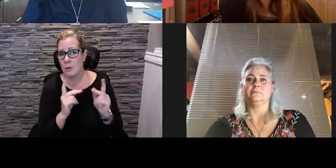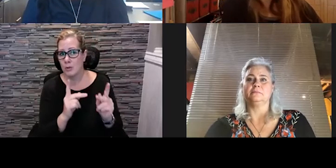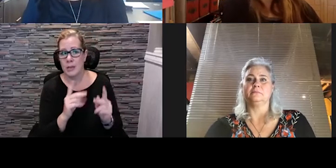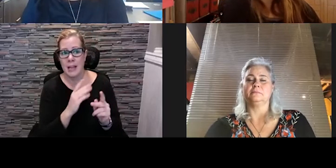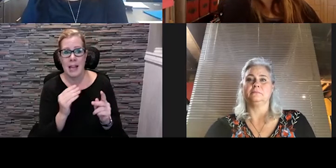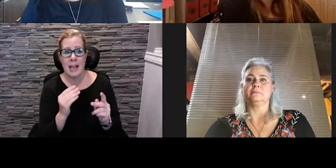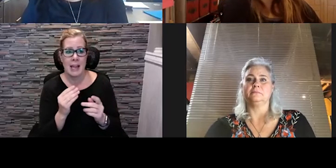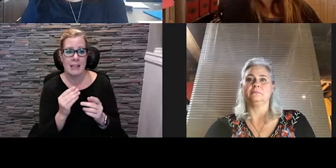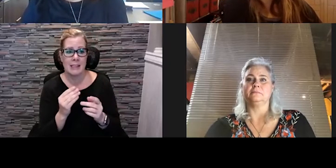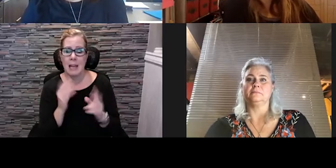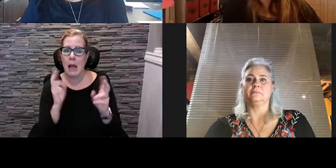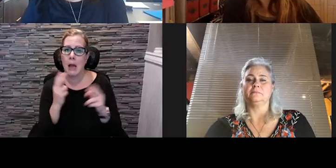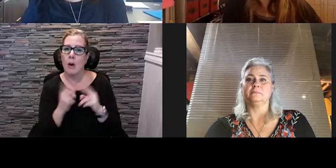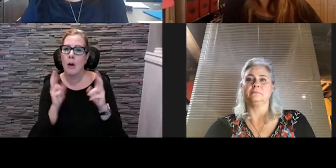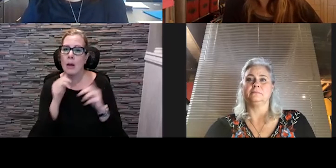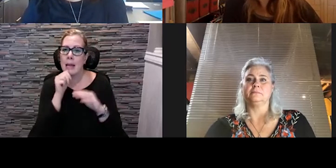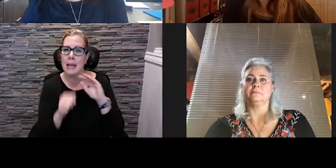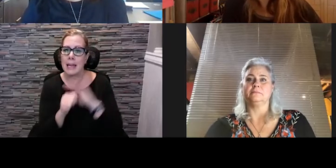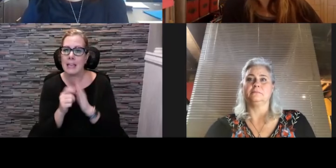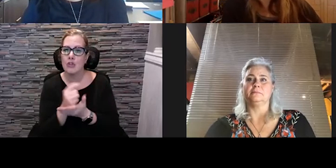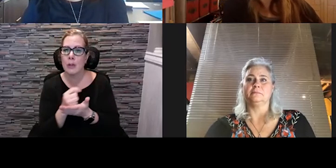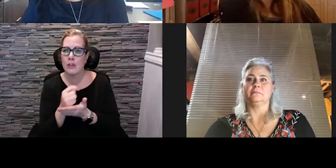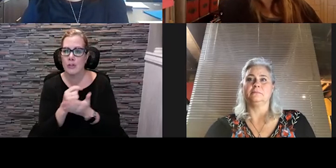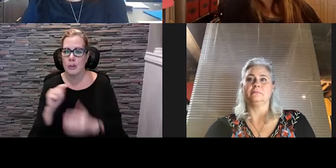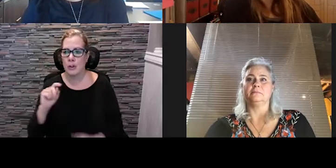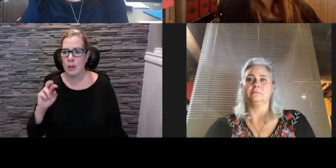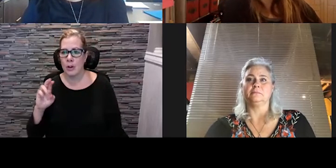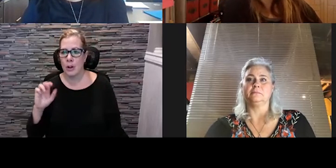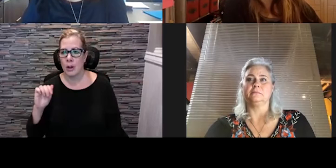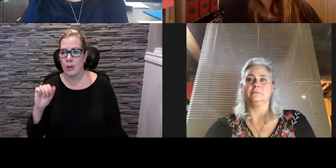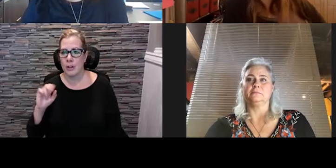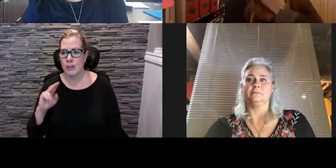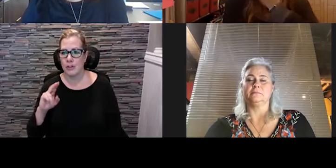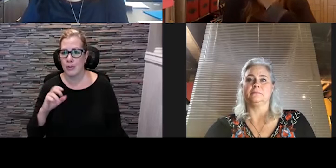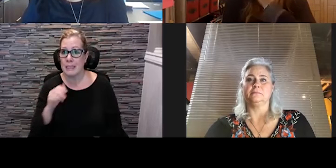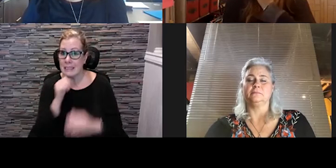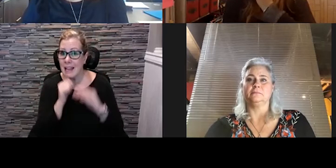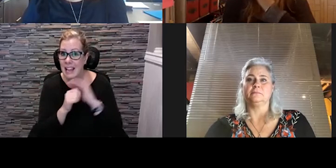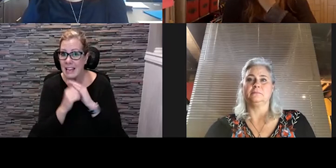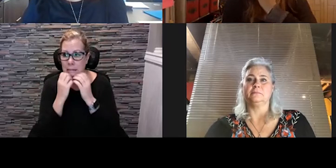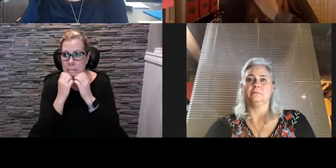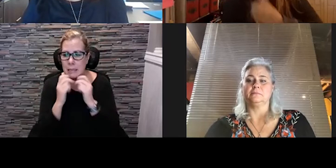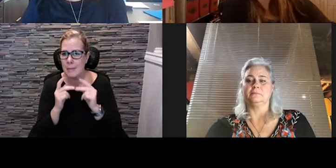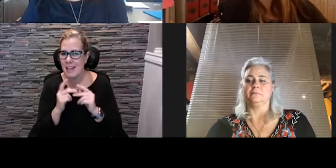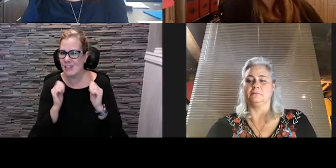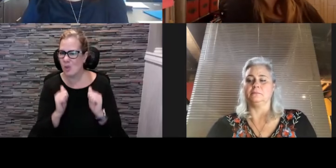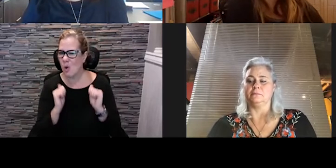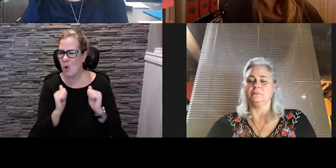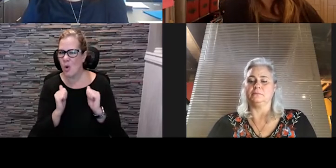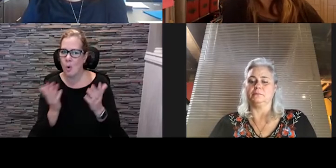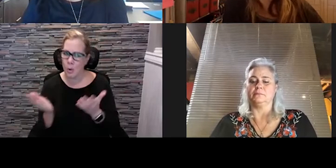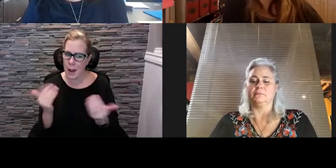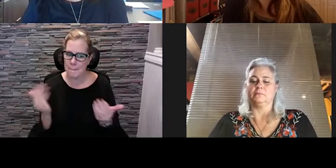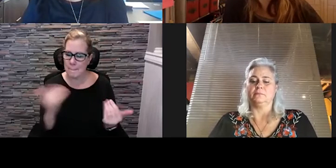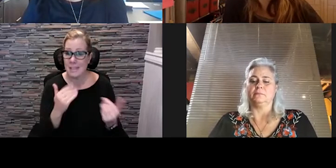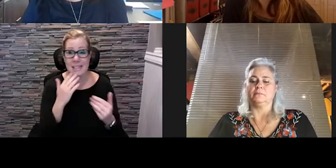this is a hidden treasure beautiful space and uh hopefully we can have more activity here in the building because it's very work for the